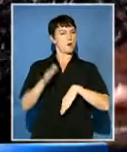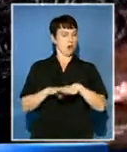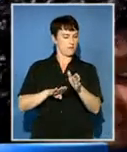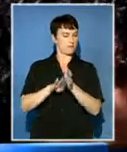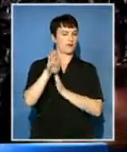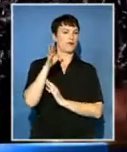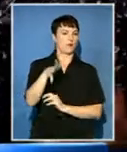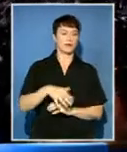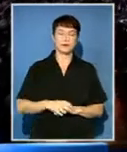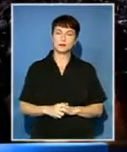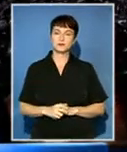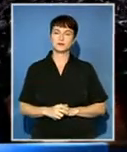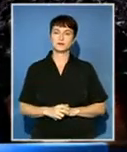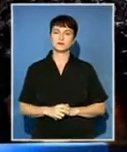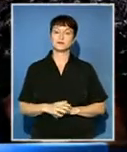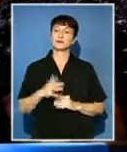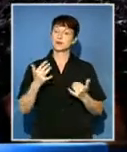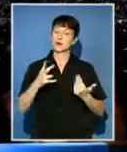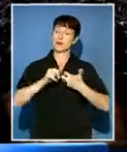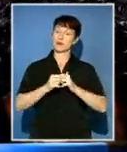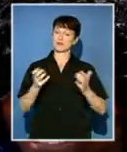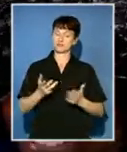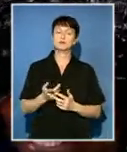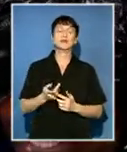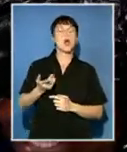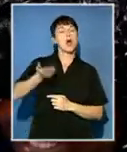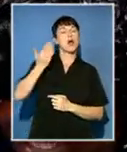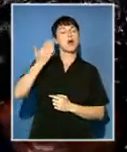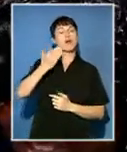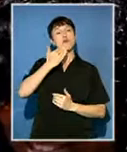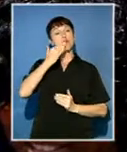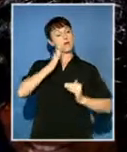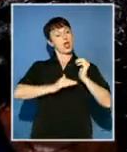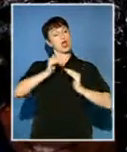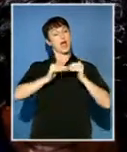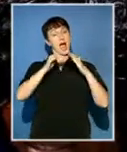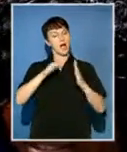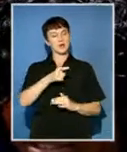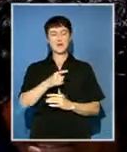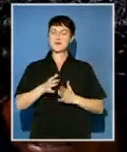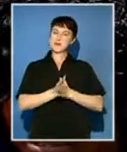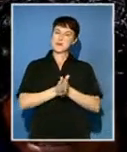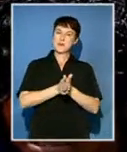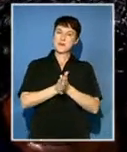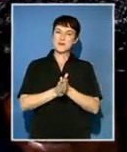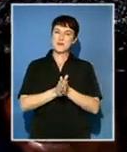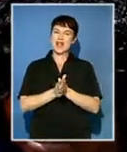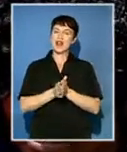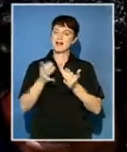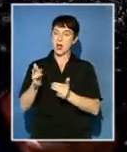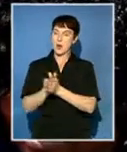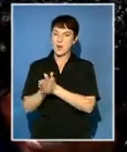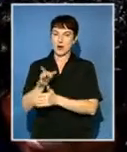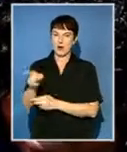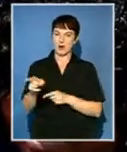people who got housing before now feel that their houses aren't as nice as these ones. And I understand that, but we're